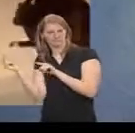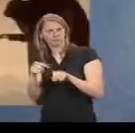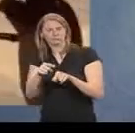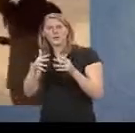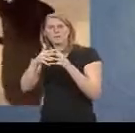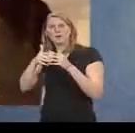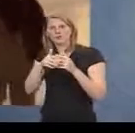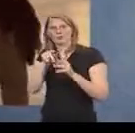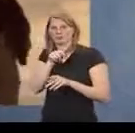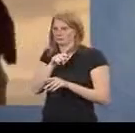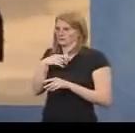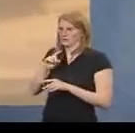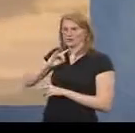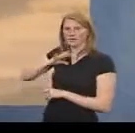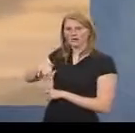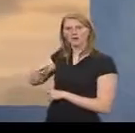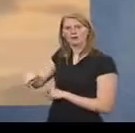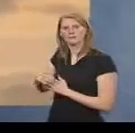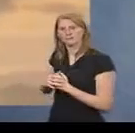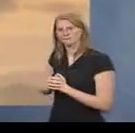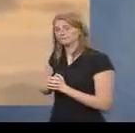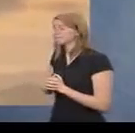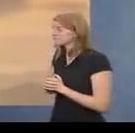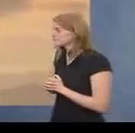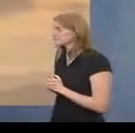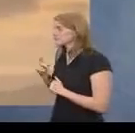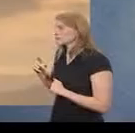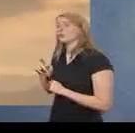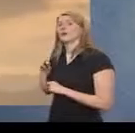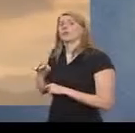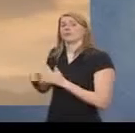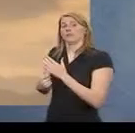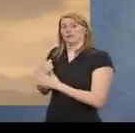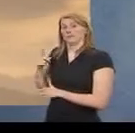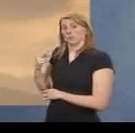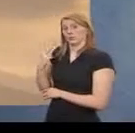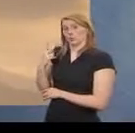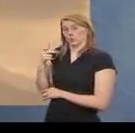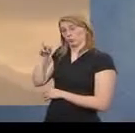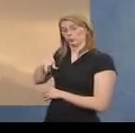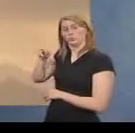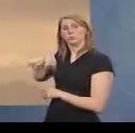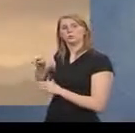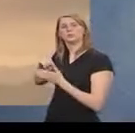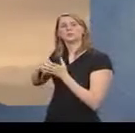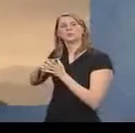By this time, two Saudis had already been selected for the suicide mission in Nairobi.